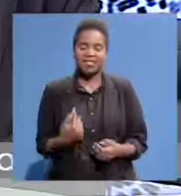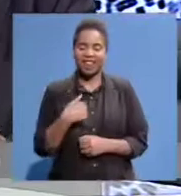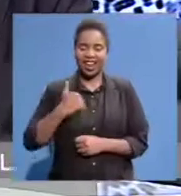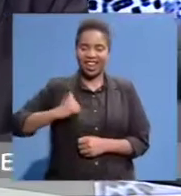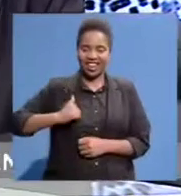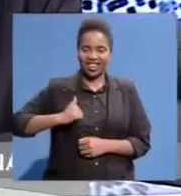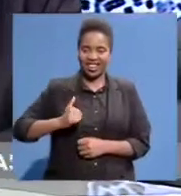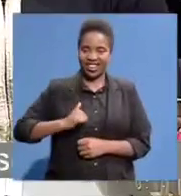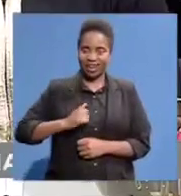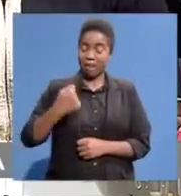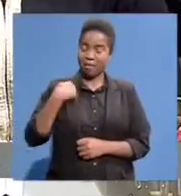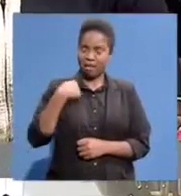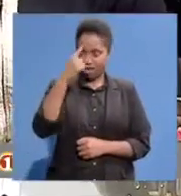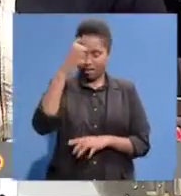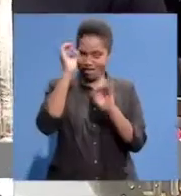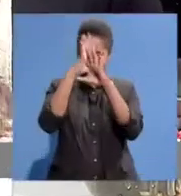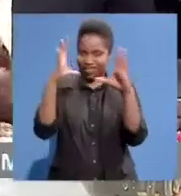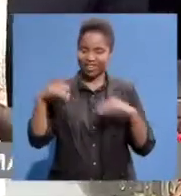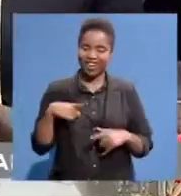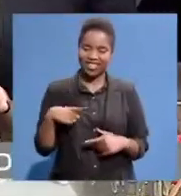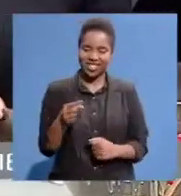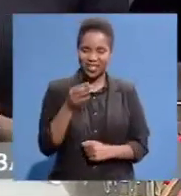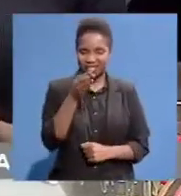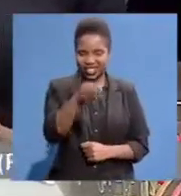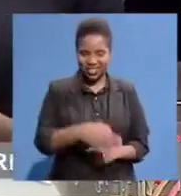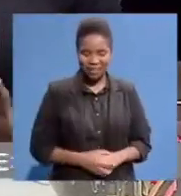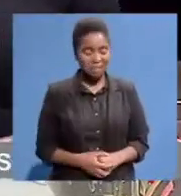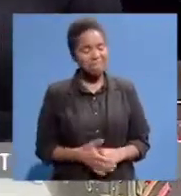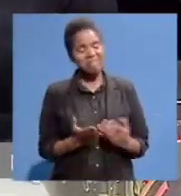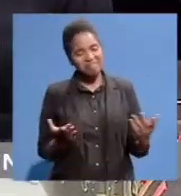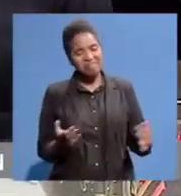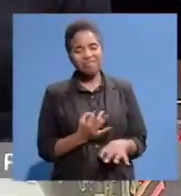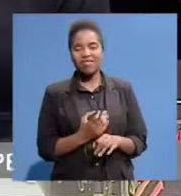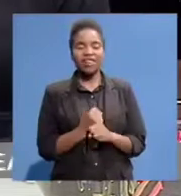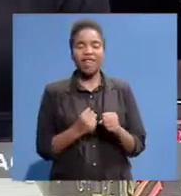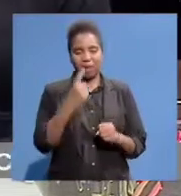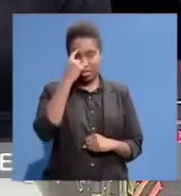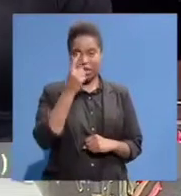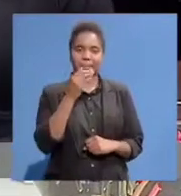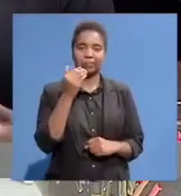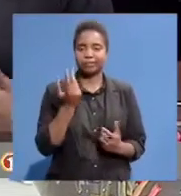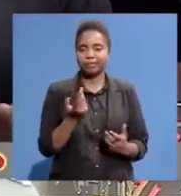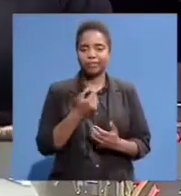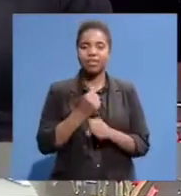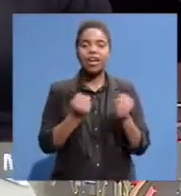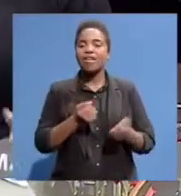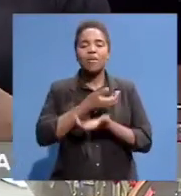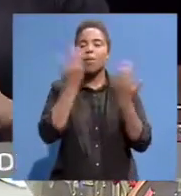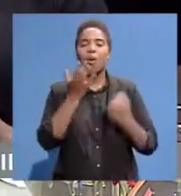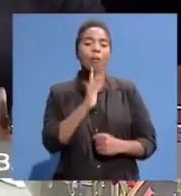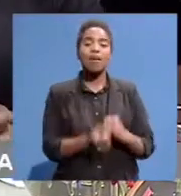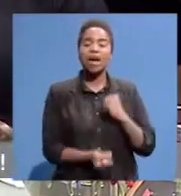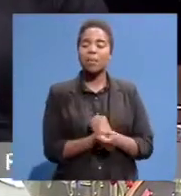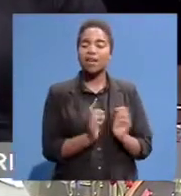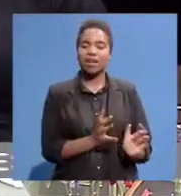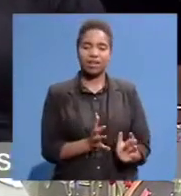predicted Something That I didn't Think Would ever happen But Dada There were many things We couldn't predict At the time You know And the regime At the time Would give